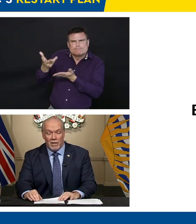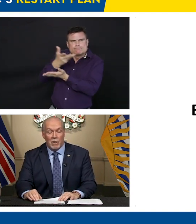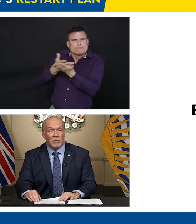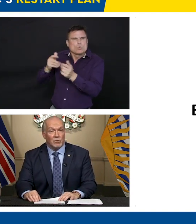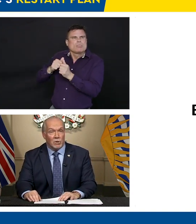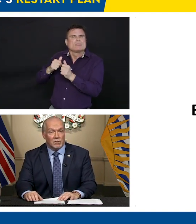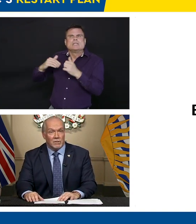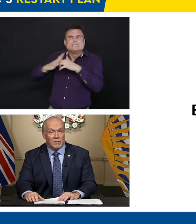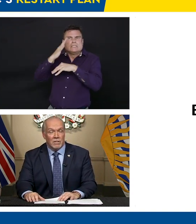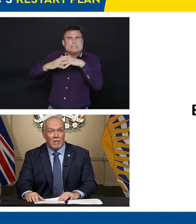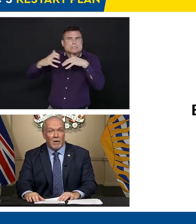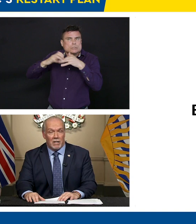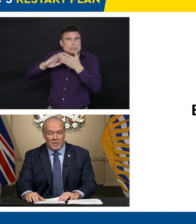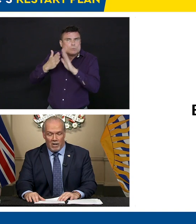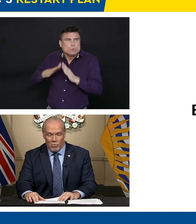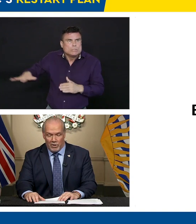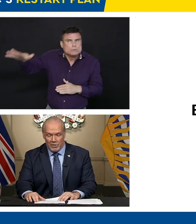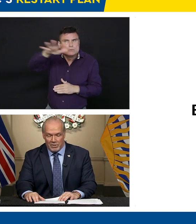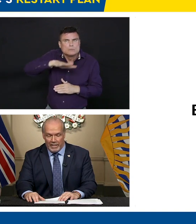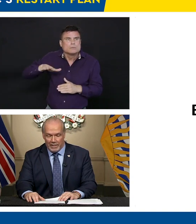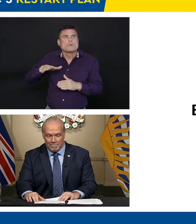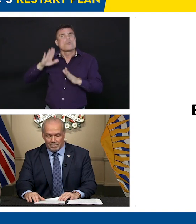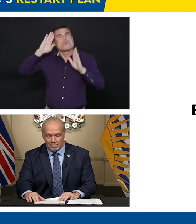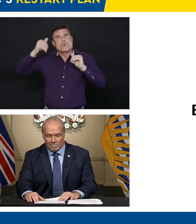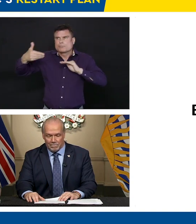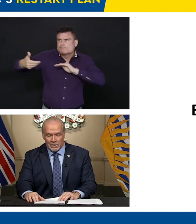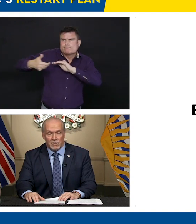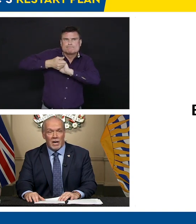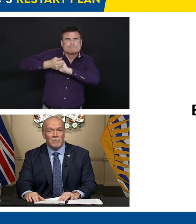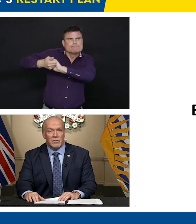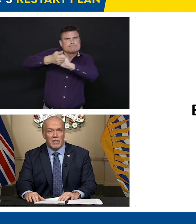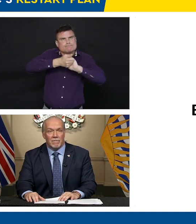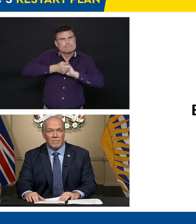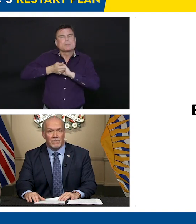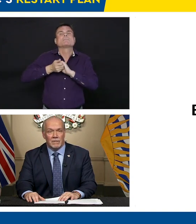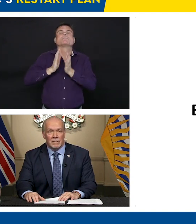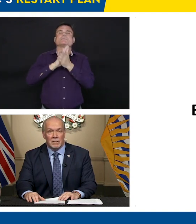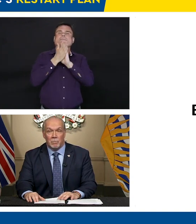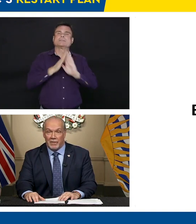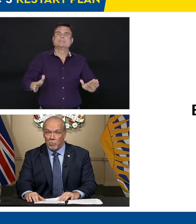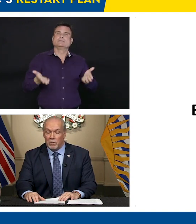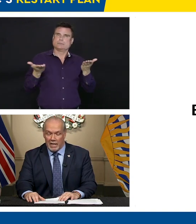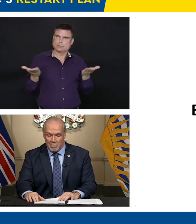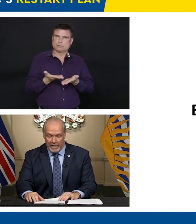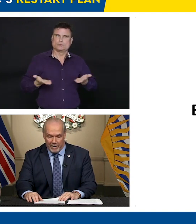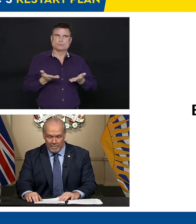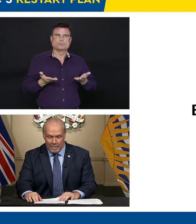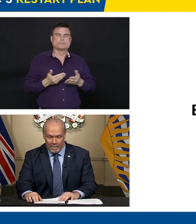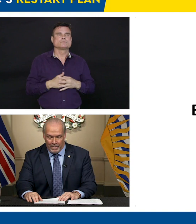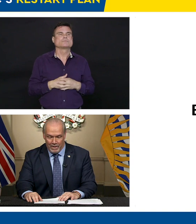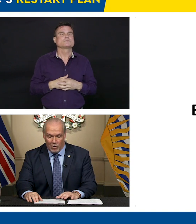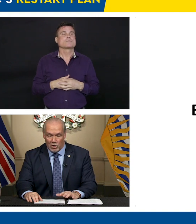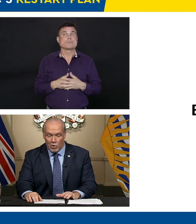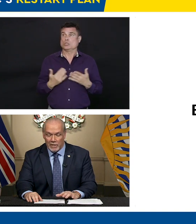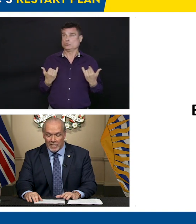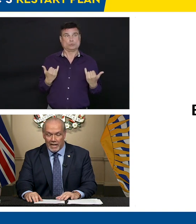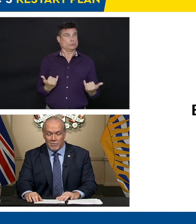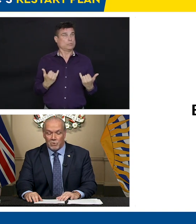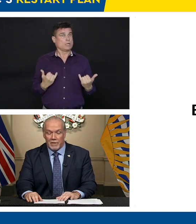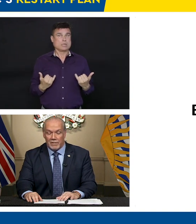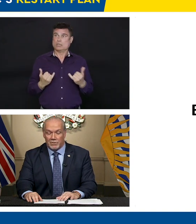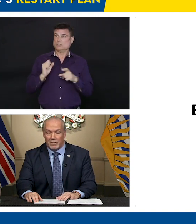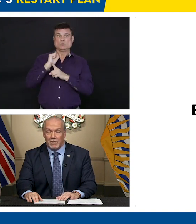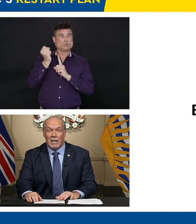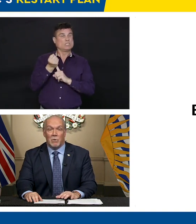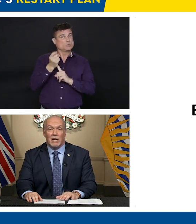support and resources our health care workers need. Times are tough, but they will get better. We're going to